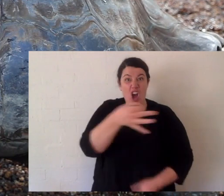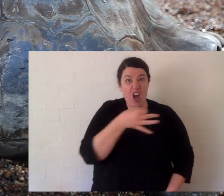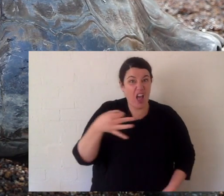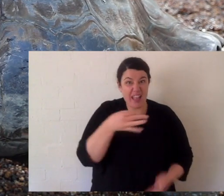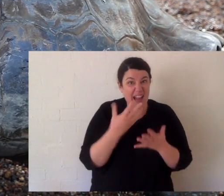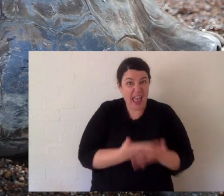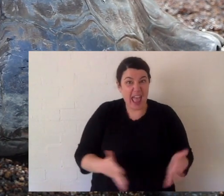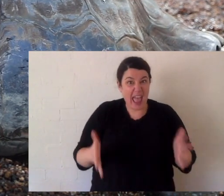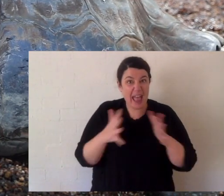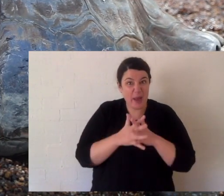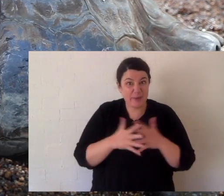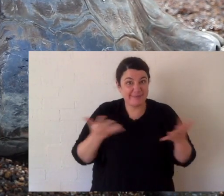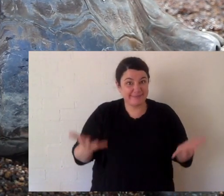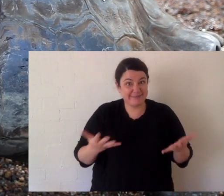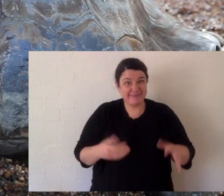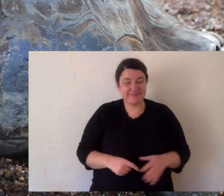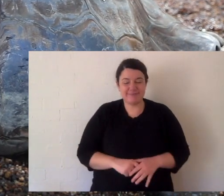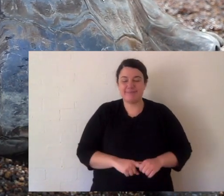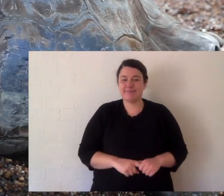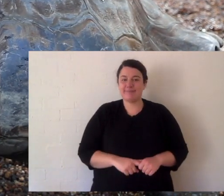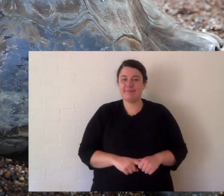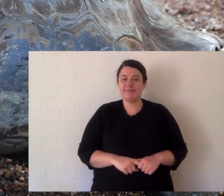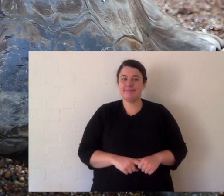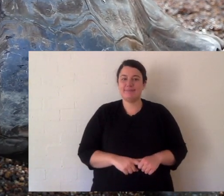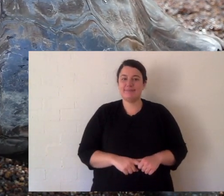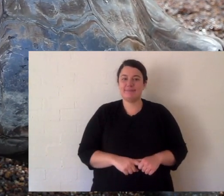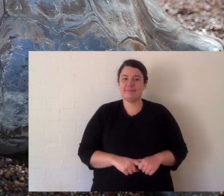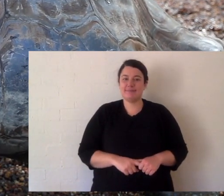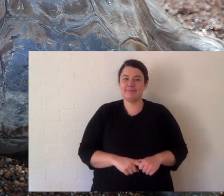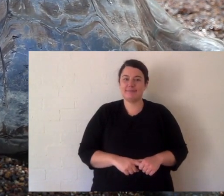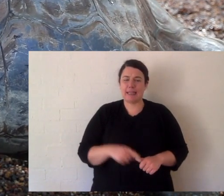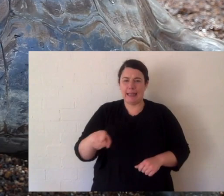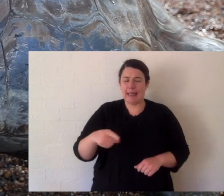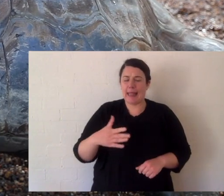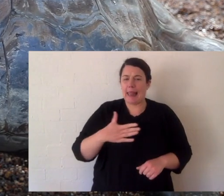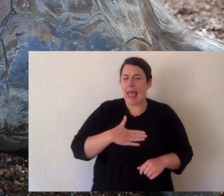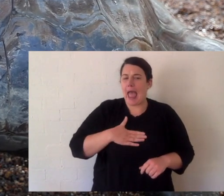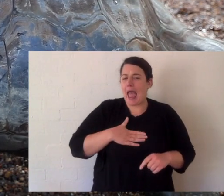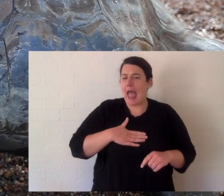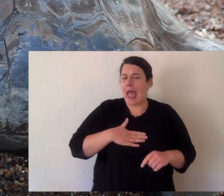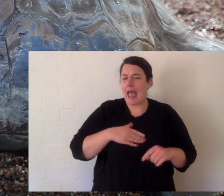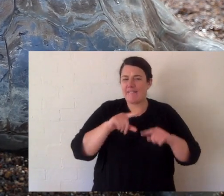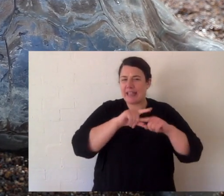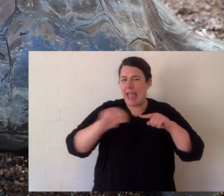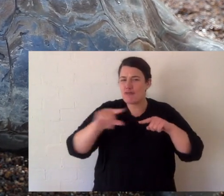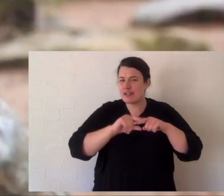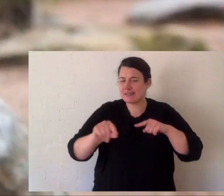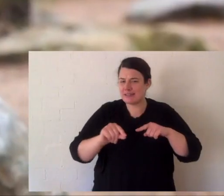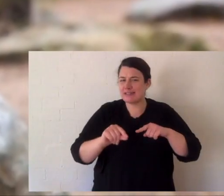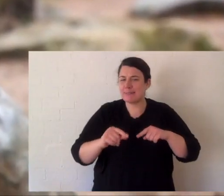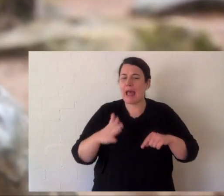on islands? Now, I want you to look at a few things. Now, you can see this carrot, but he loves a neck scratch.